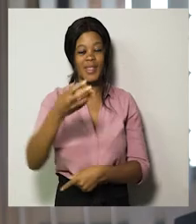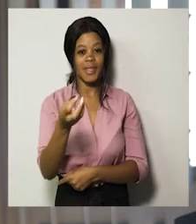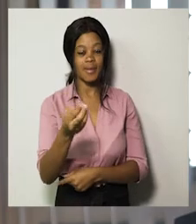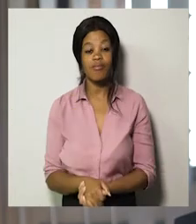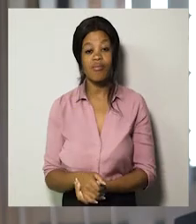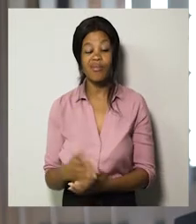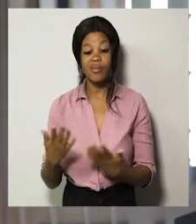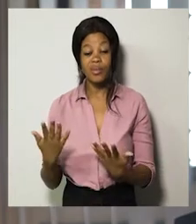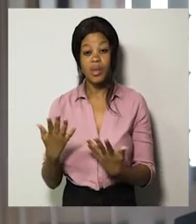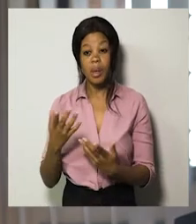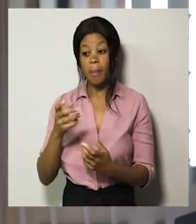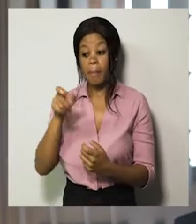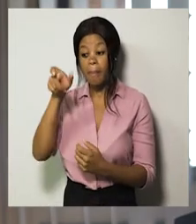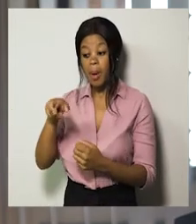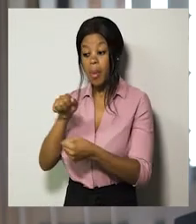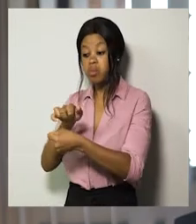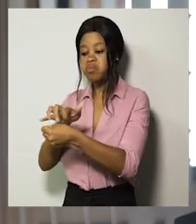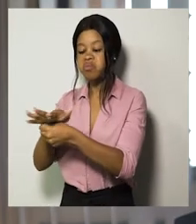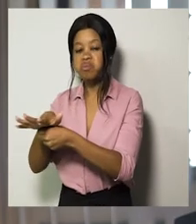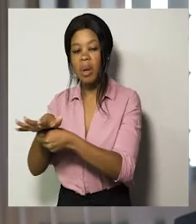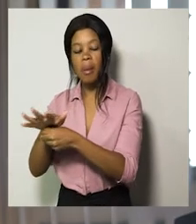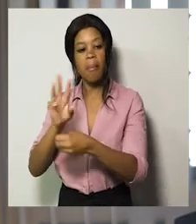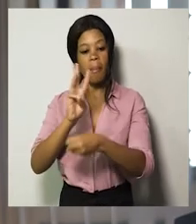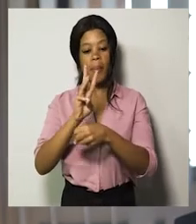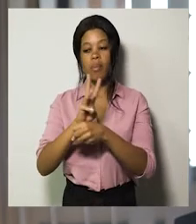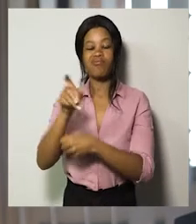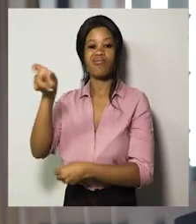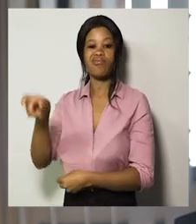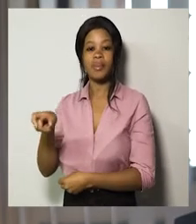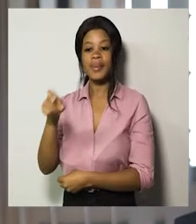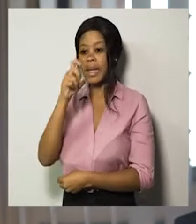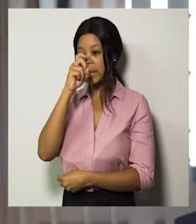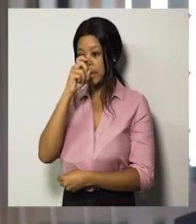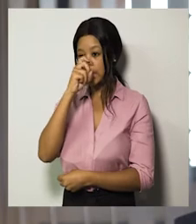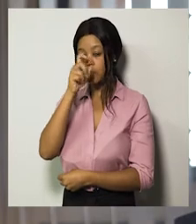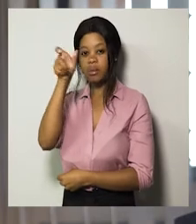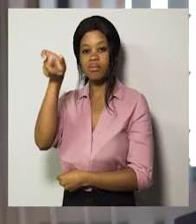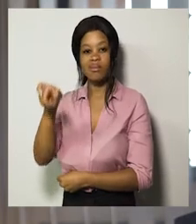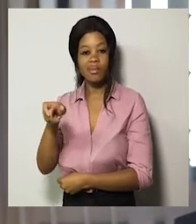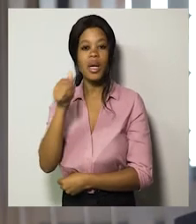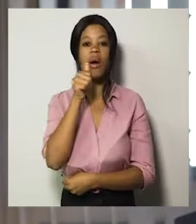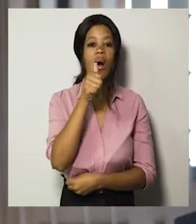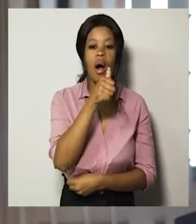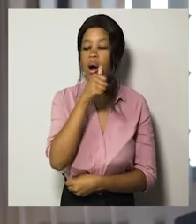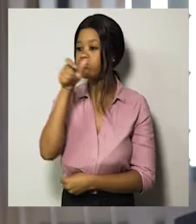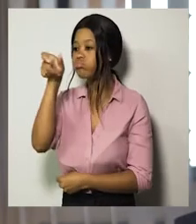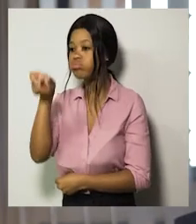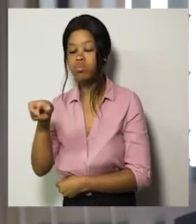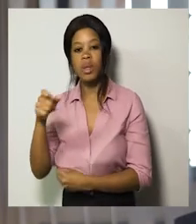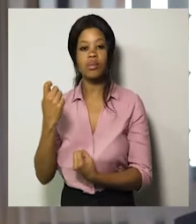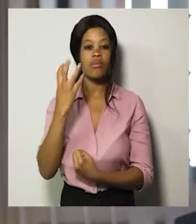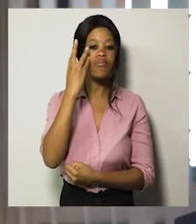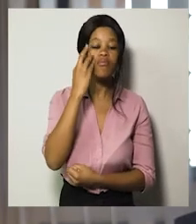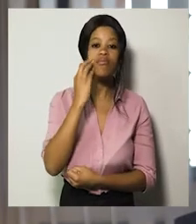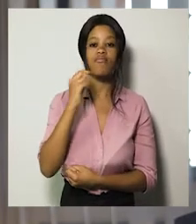at the end of the day the person that we infecting it's a mother to somebody it's a sister to somebody it's an aunt to somebody